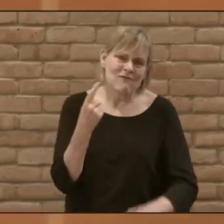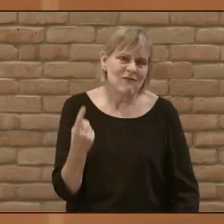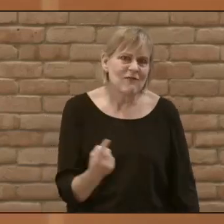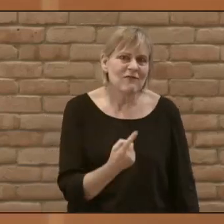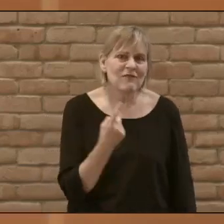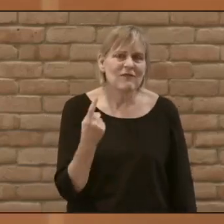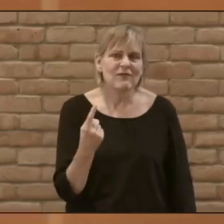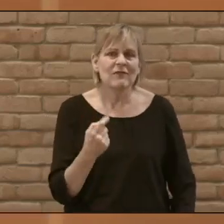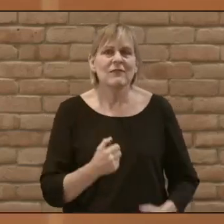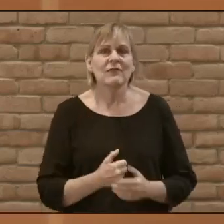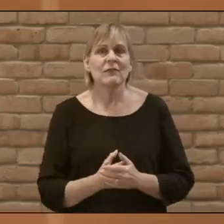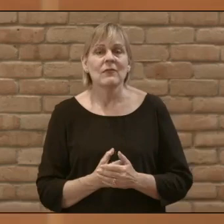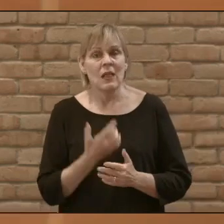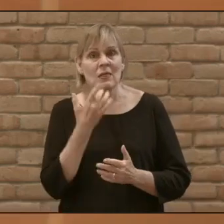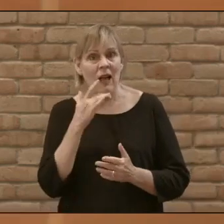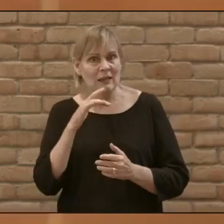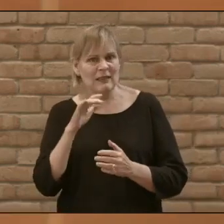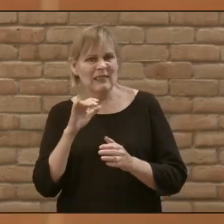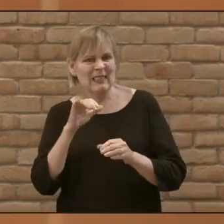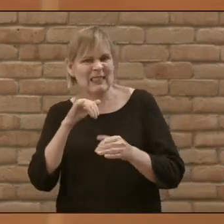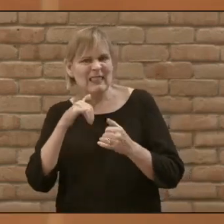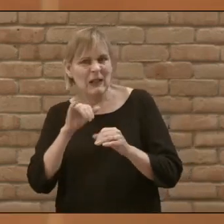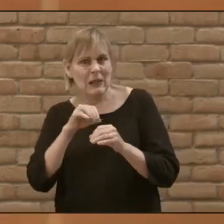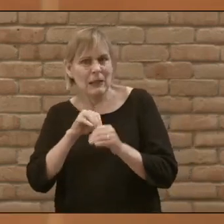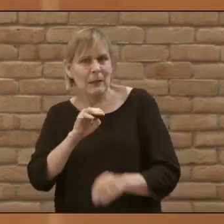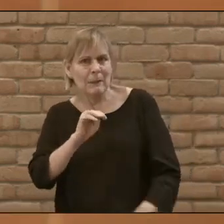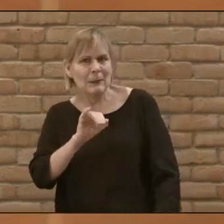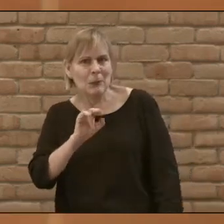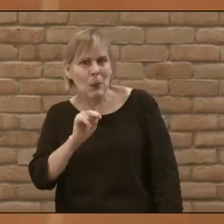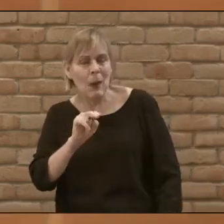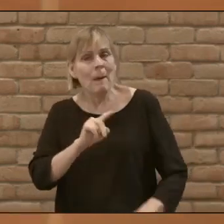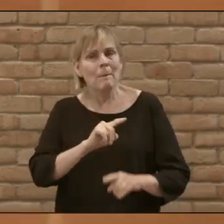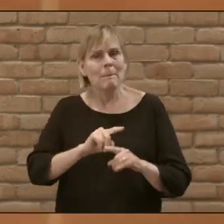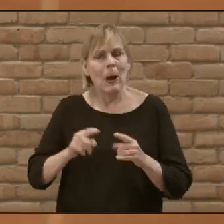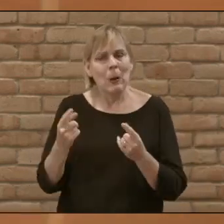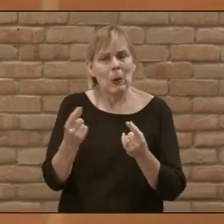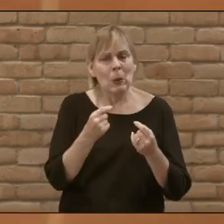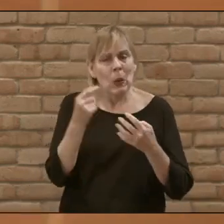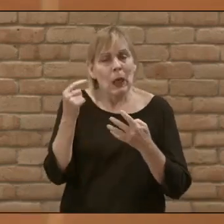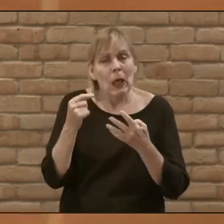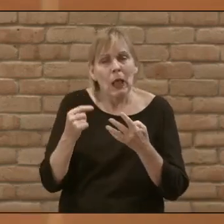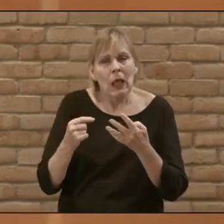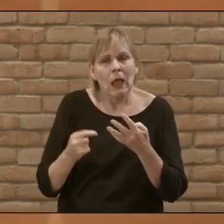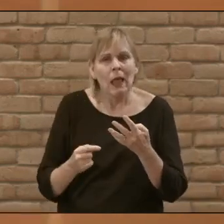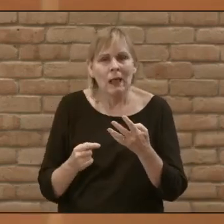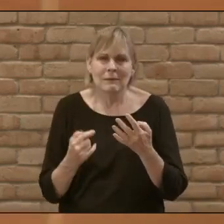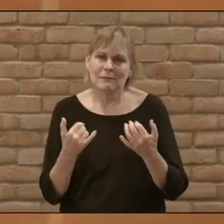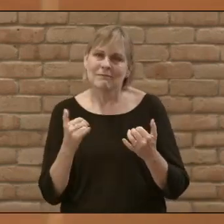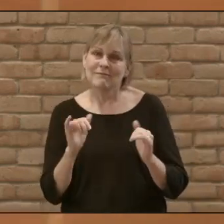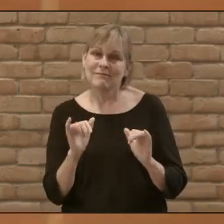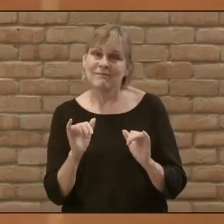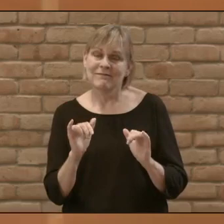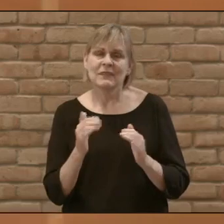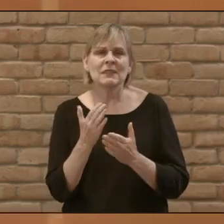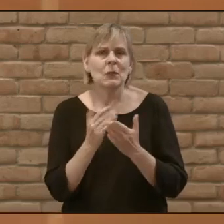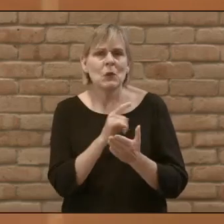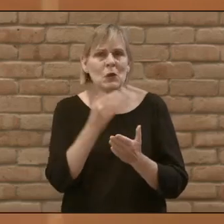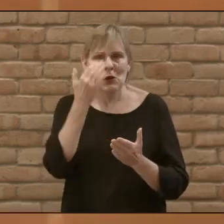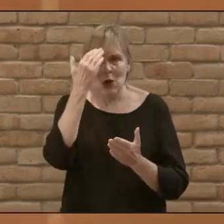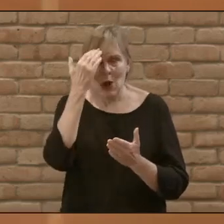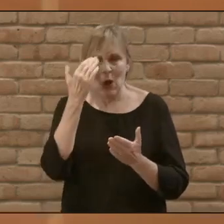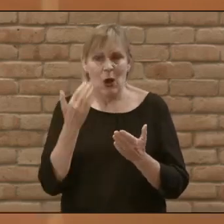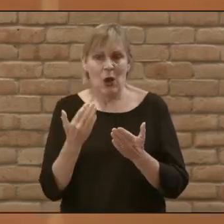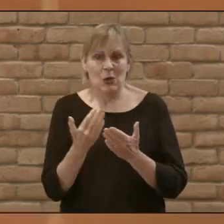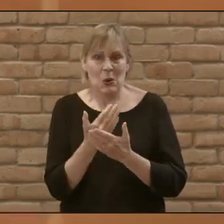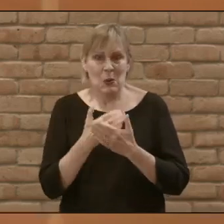And it's an in-state move, but there's a lot of things yet to be figured out. And some of you might know we have a